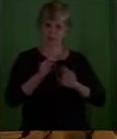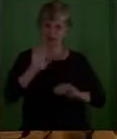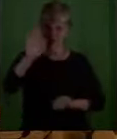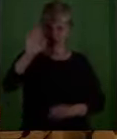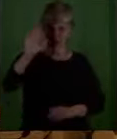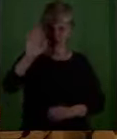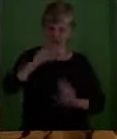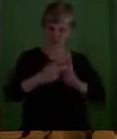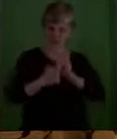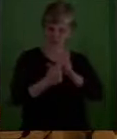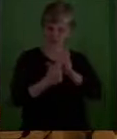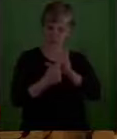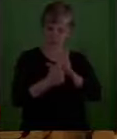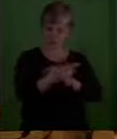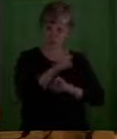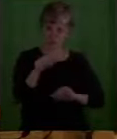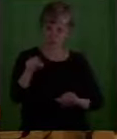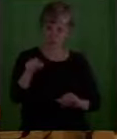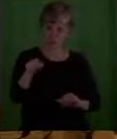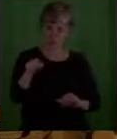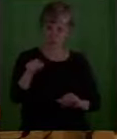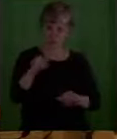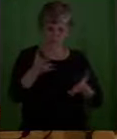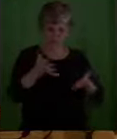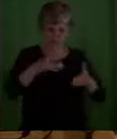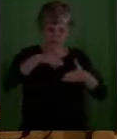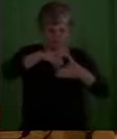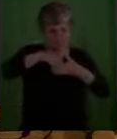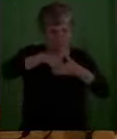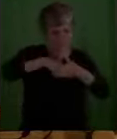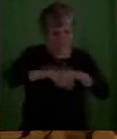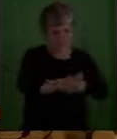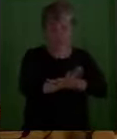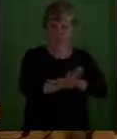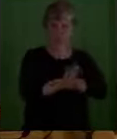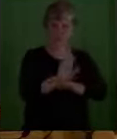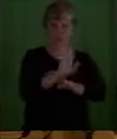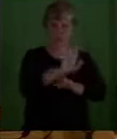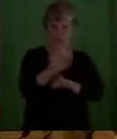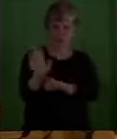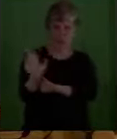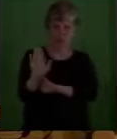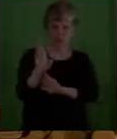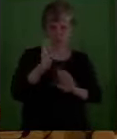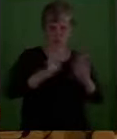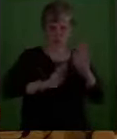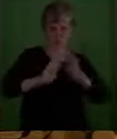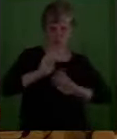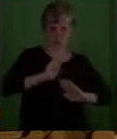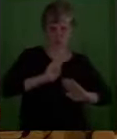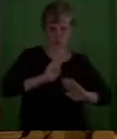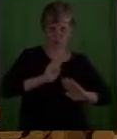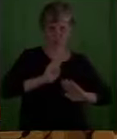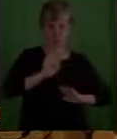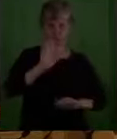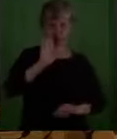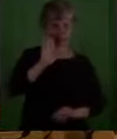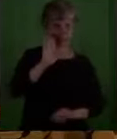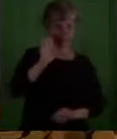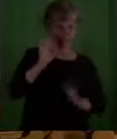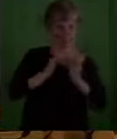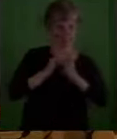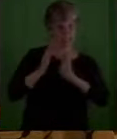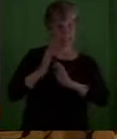He wants to go into that wound. wants to bring His wound of resurrection to that wound in dialogue.